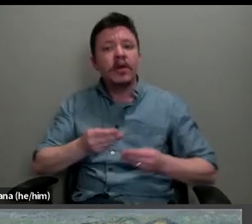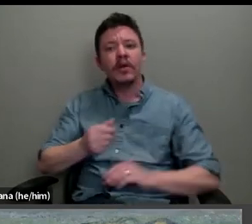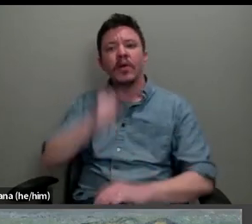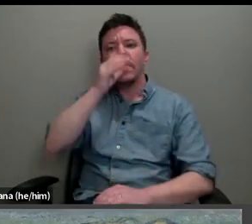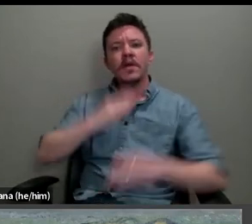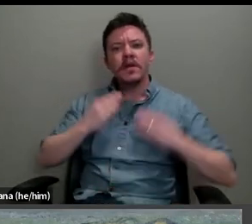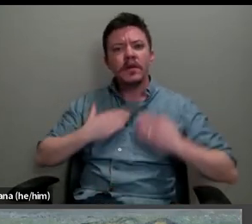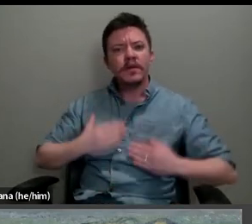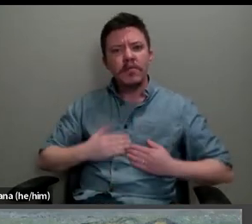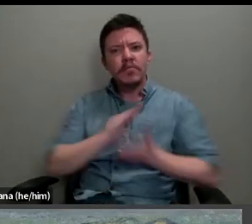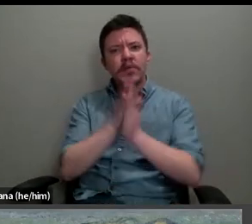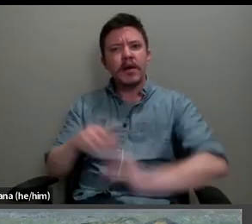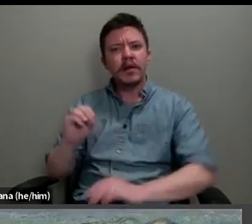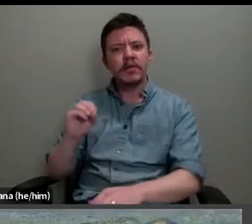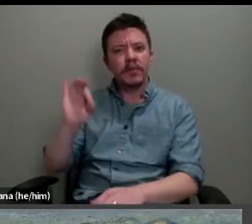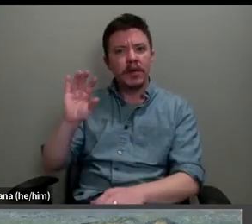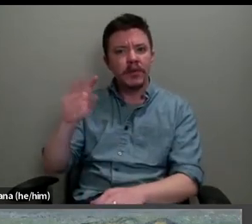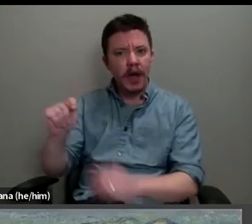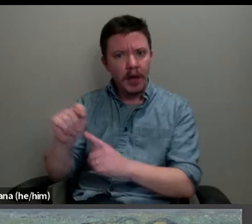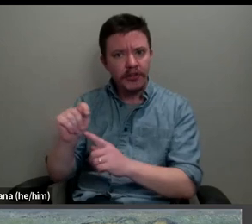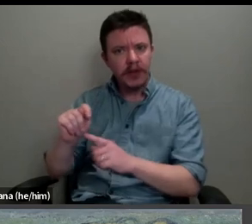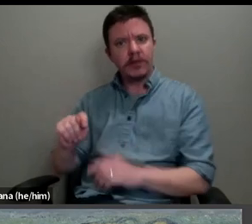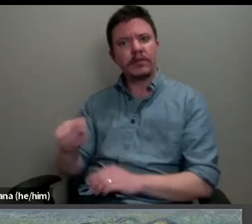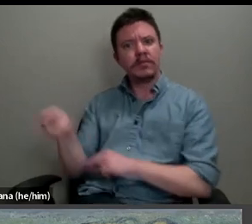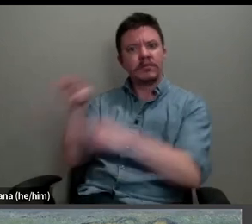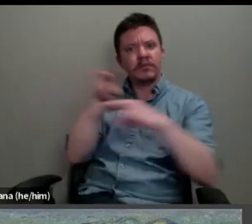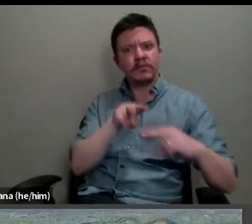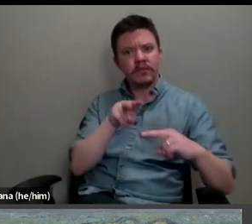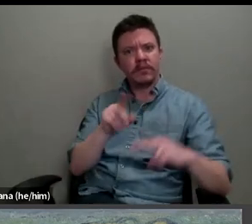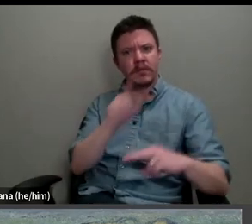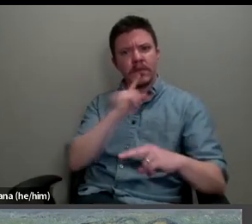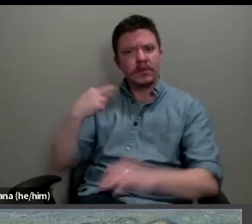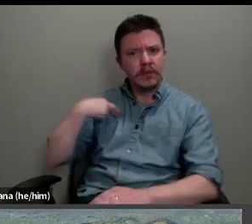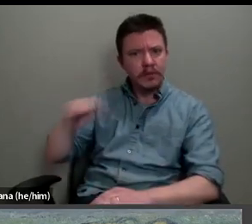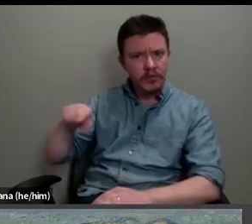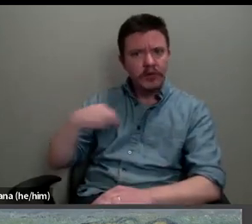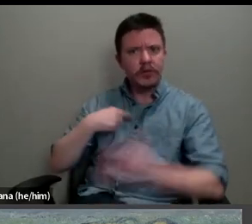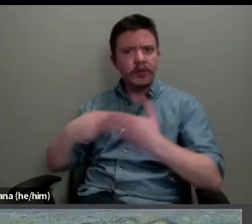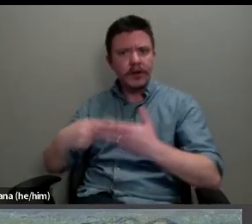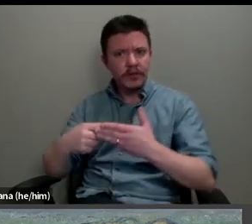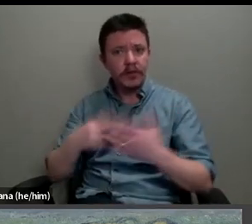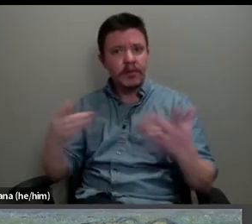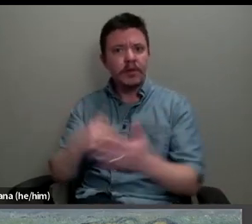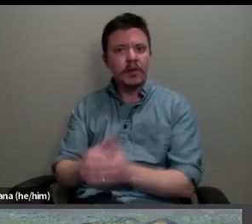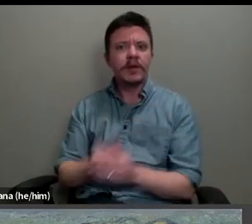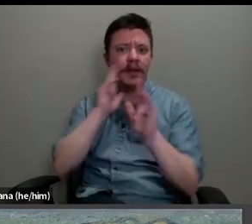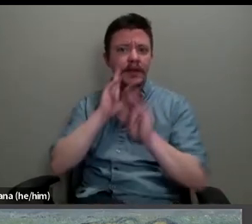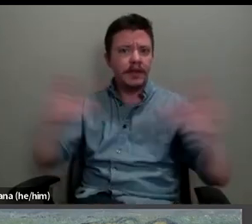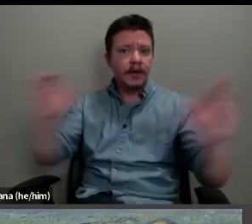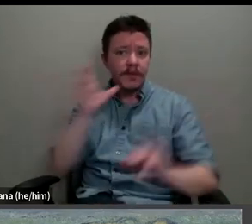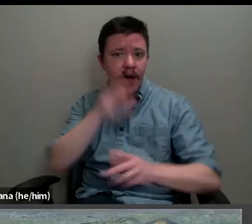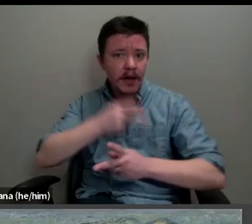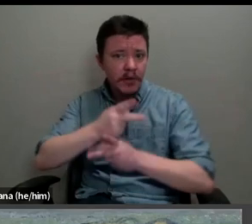indirectly ecclesiastical or clerical discourse about sanctified maternity. It is my